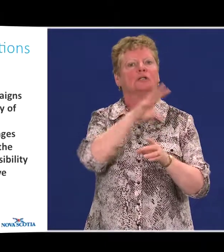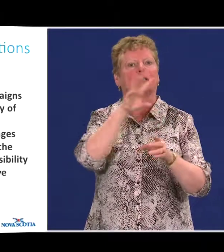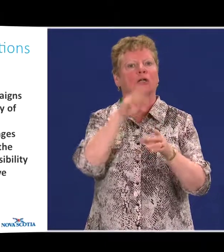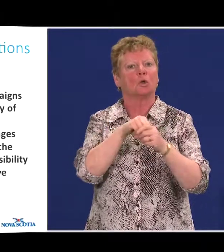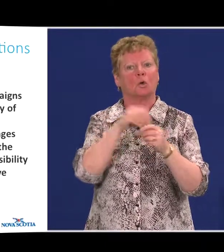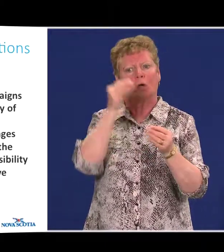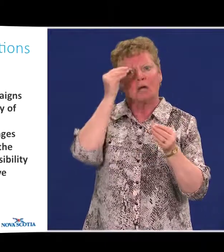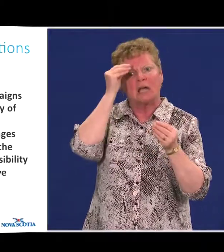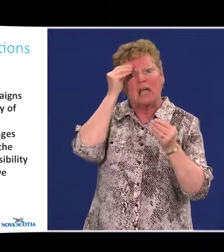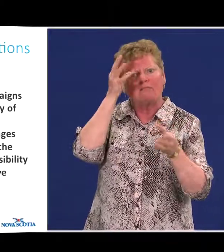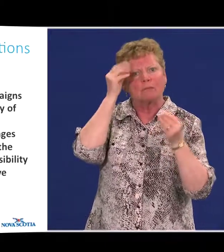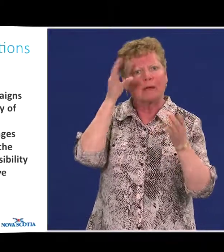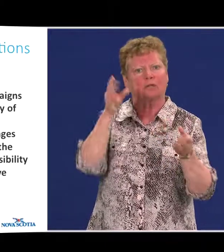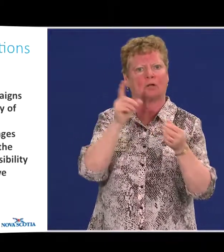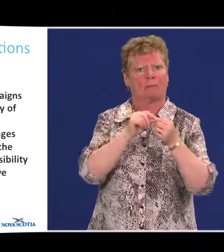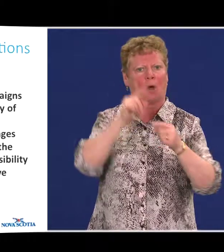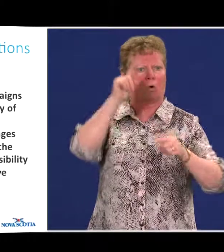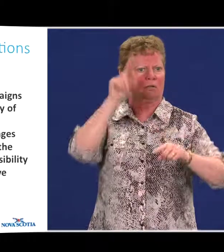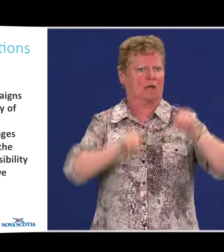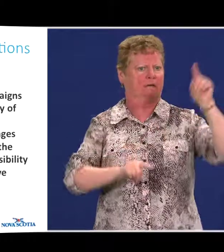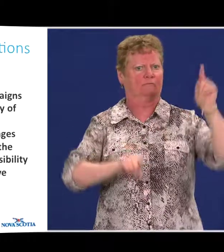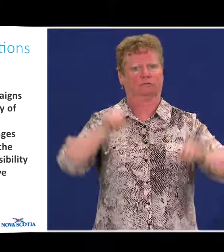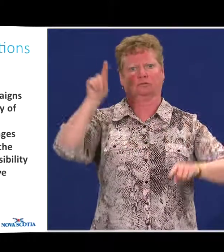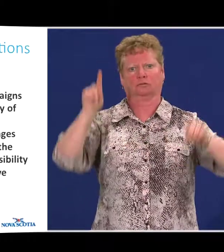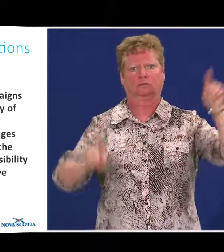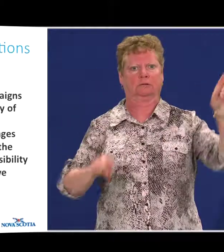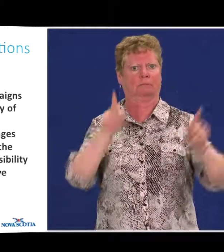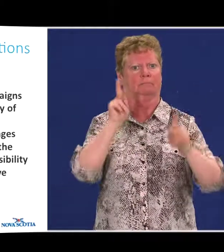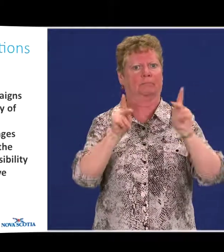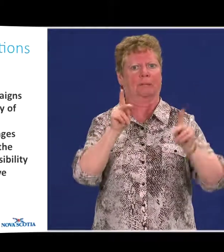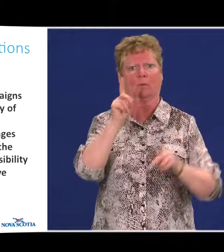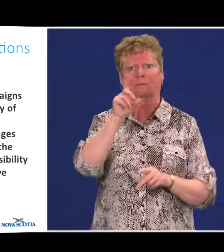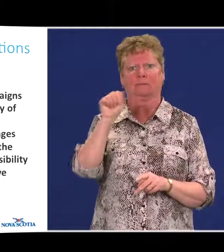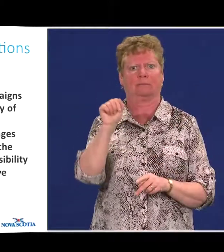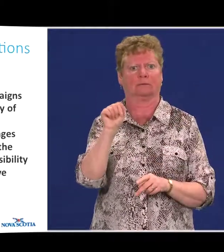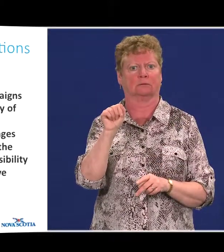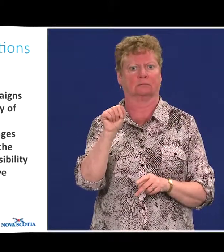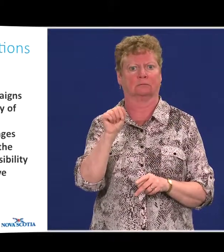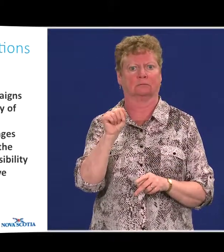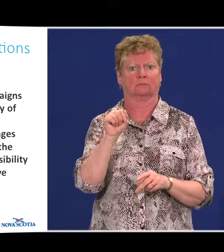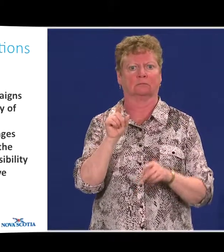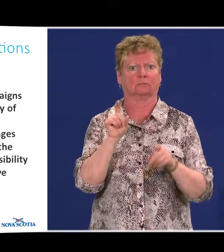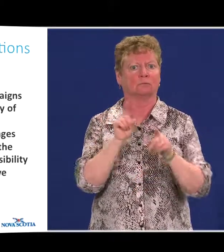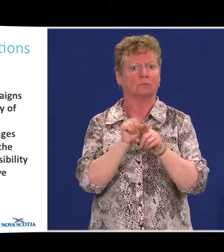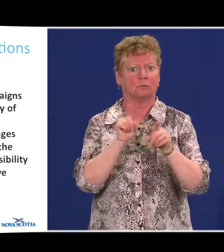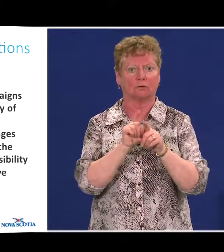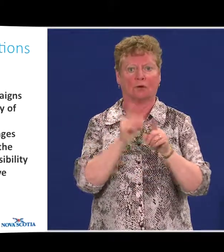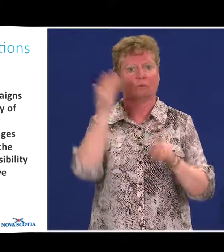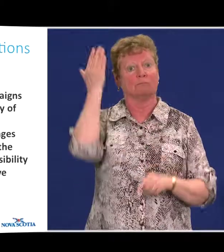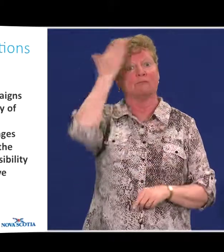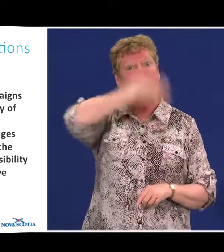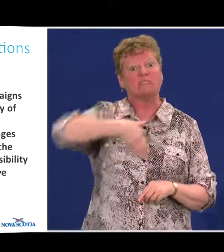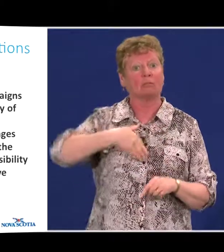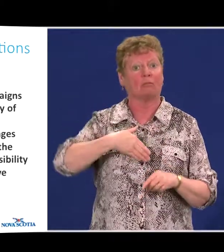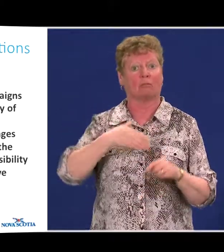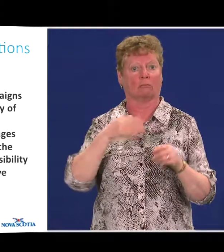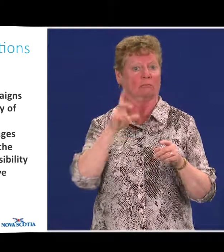information about the diversity of persons with disabilities, including invisible disabilities,